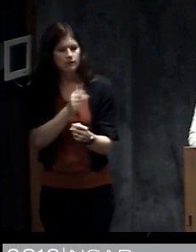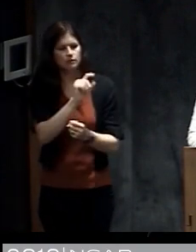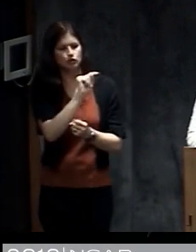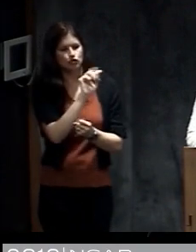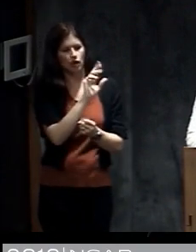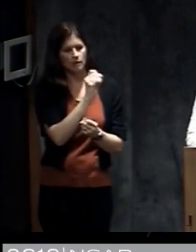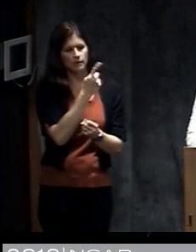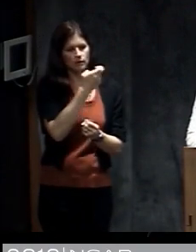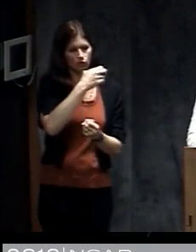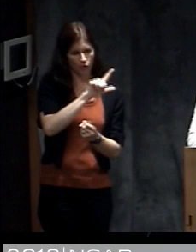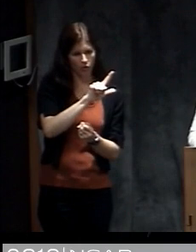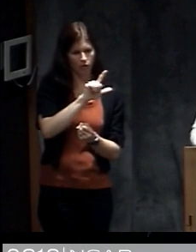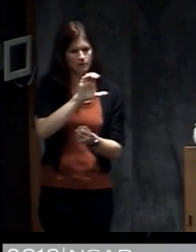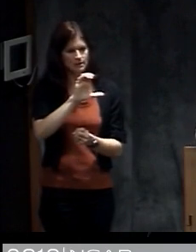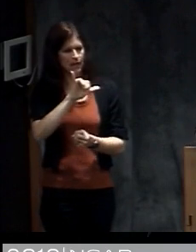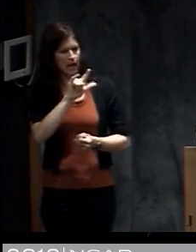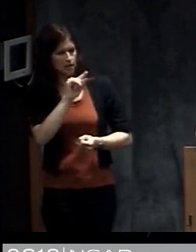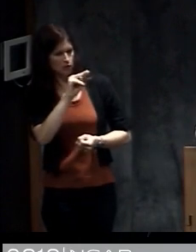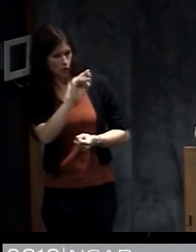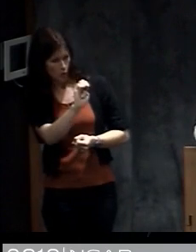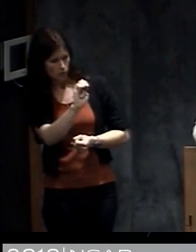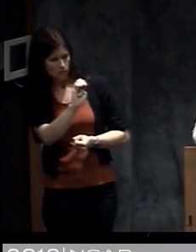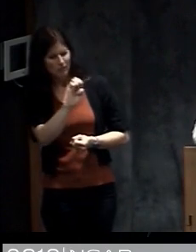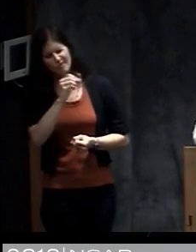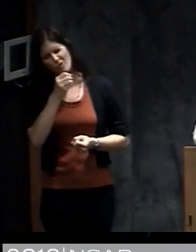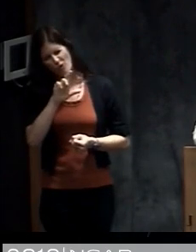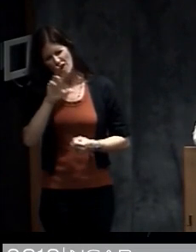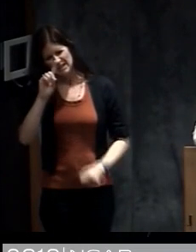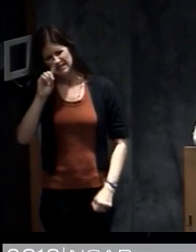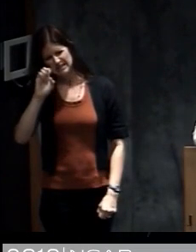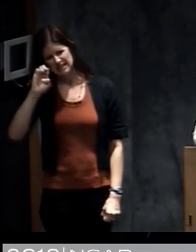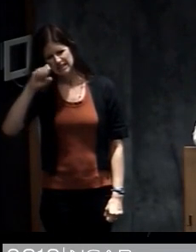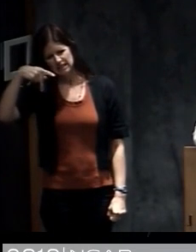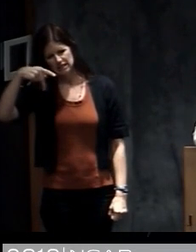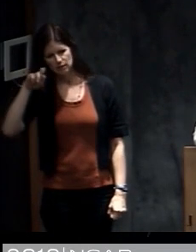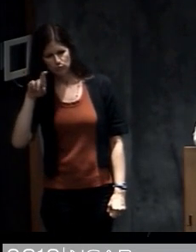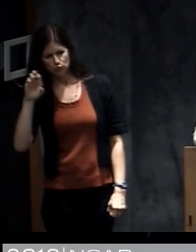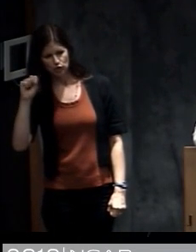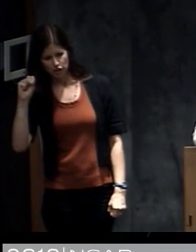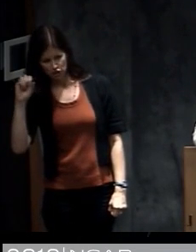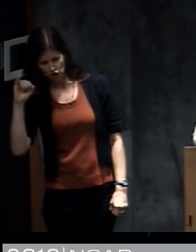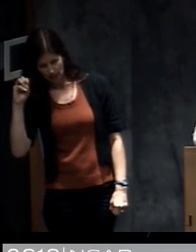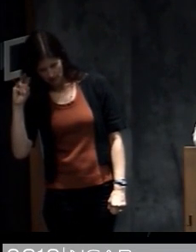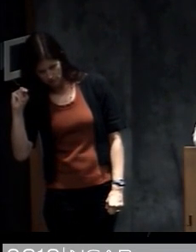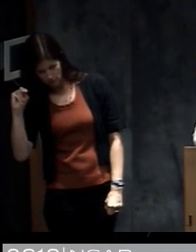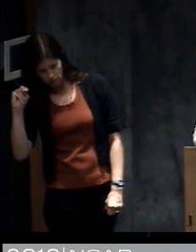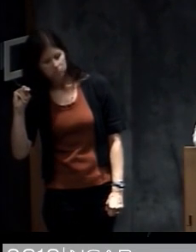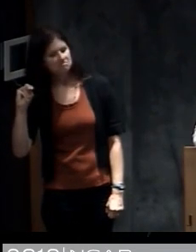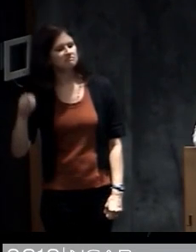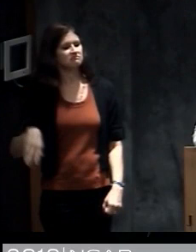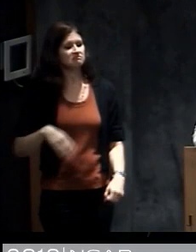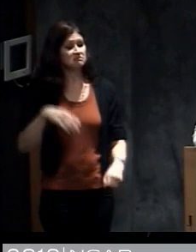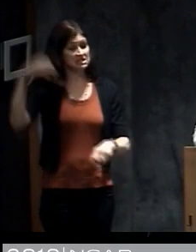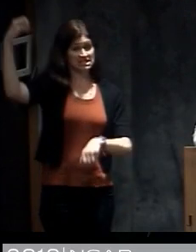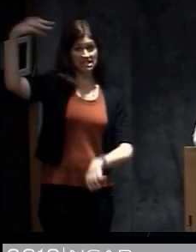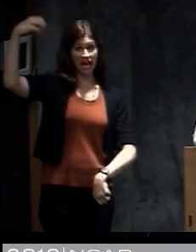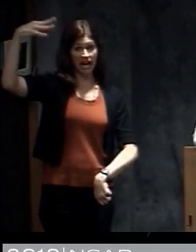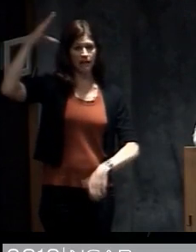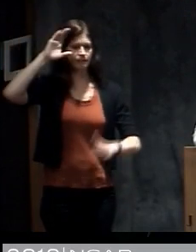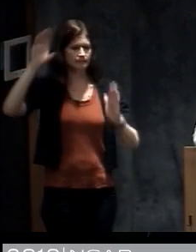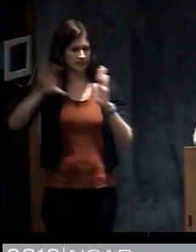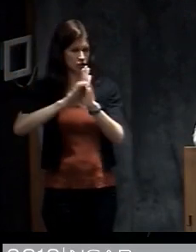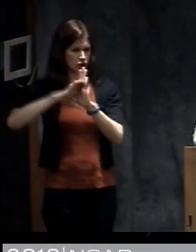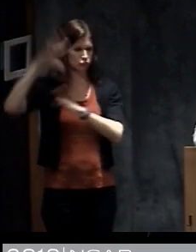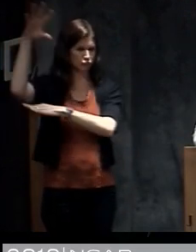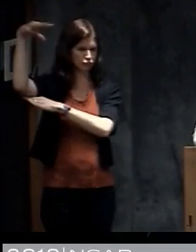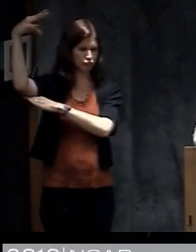cyclone called the tropical storm or tropical depression. So on the right here this shows a satellite picture of hurricane Irma from